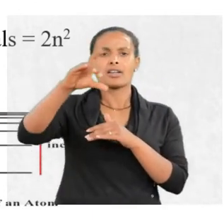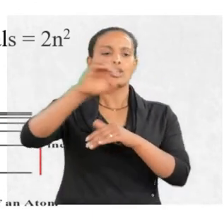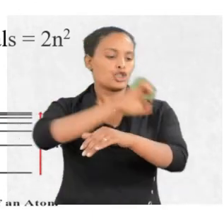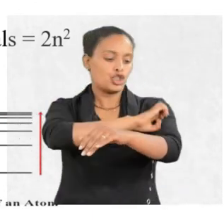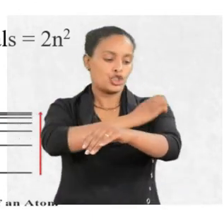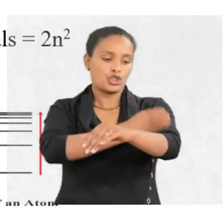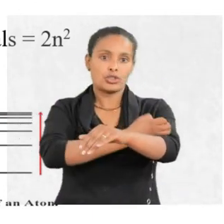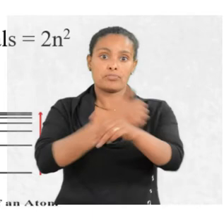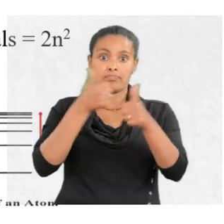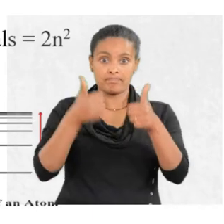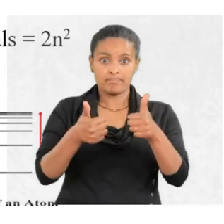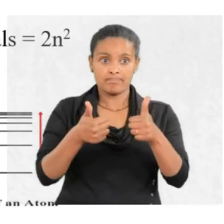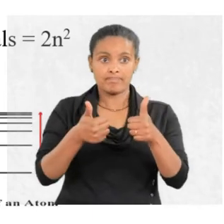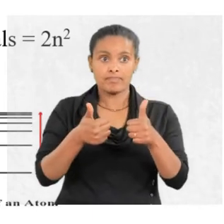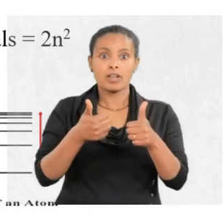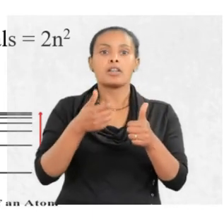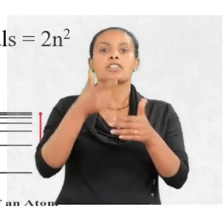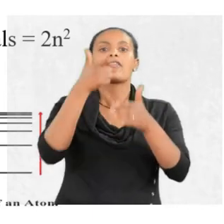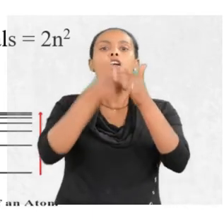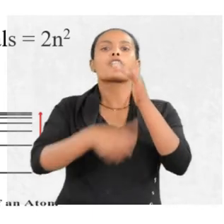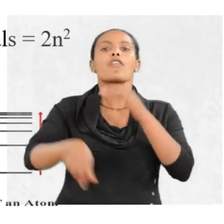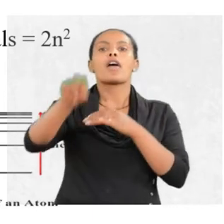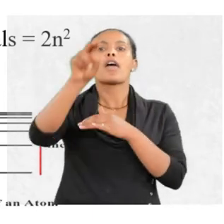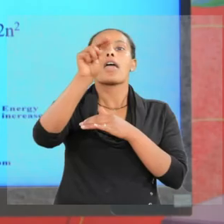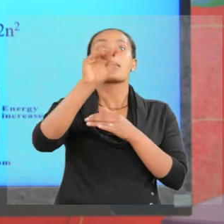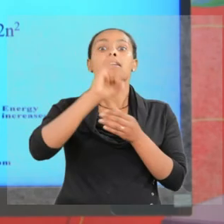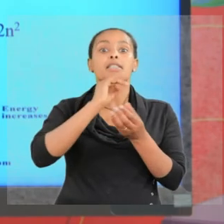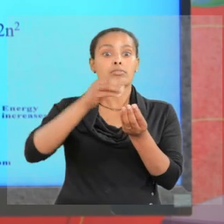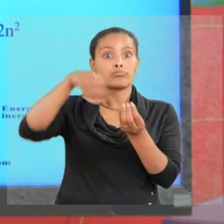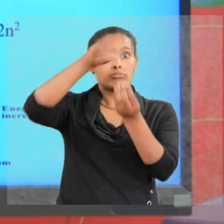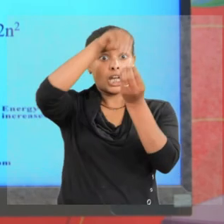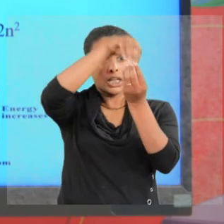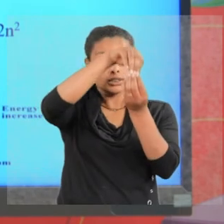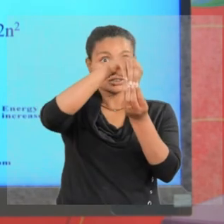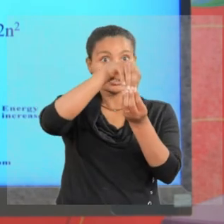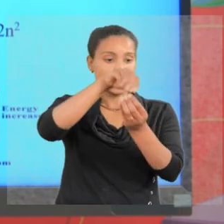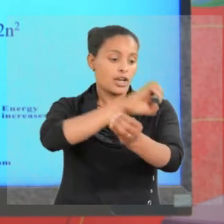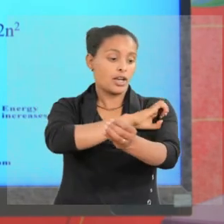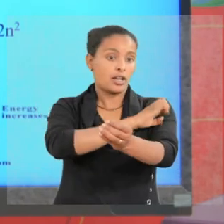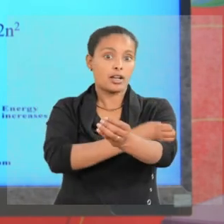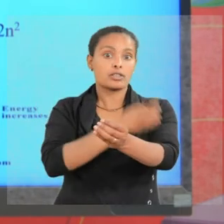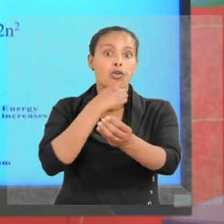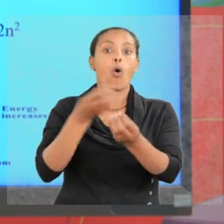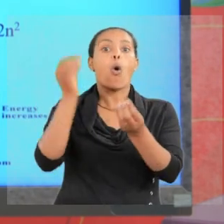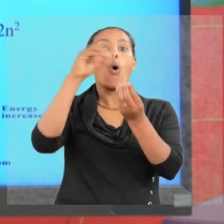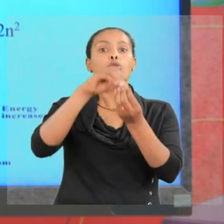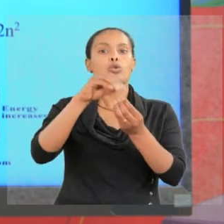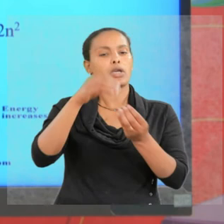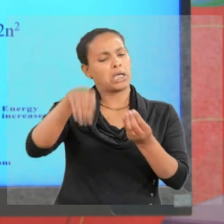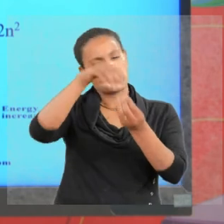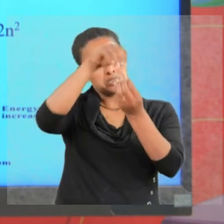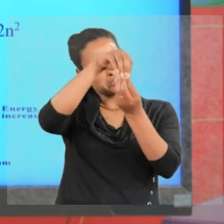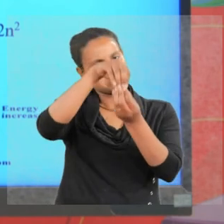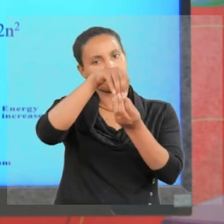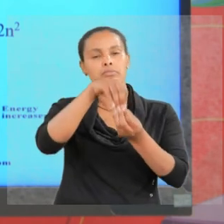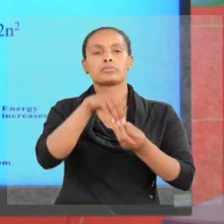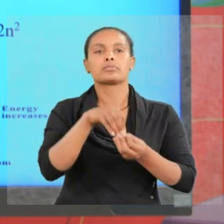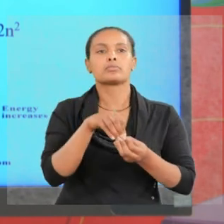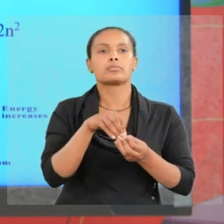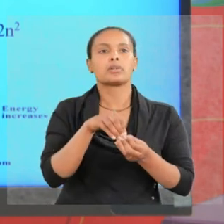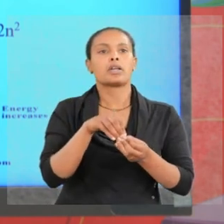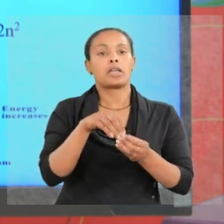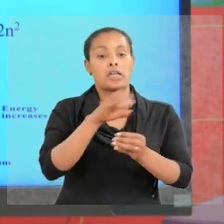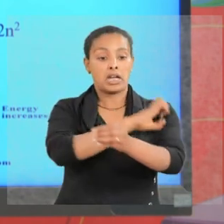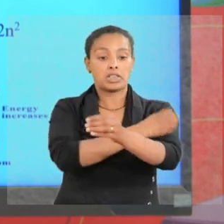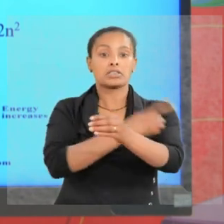energy. At the value of n increases, energy also increases, increase in